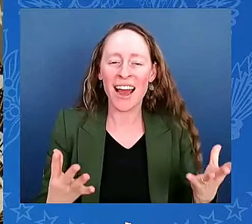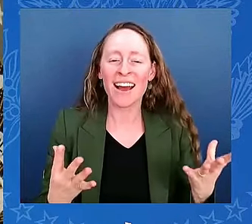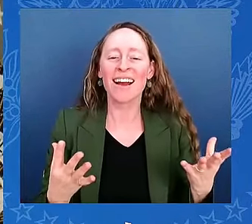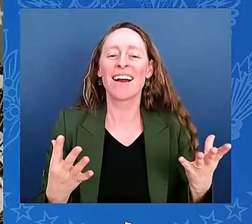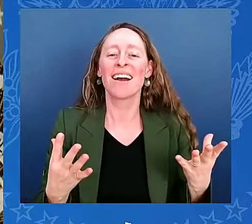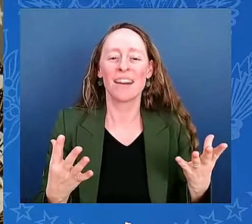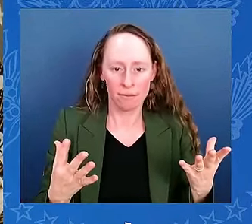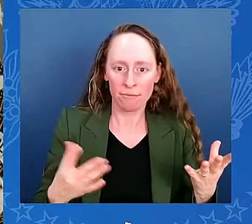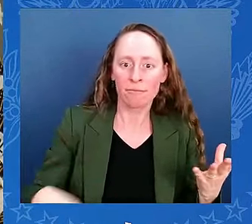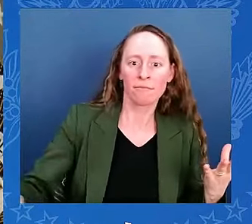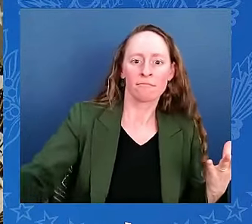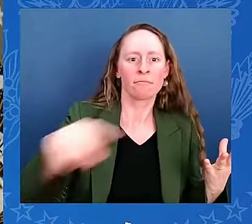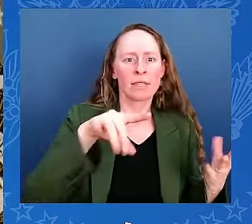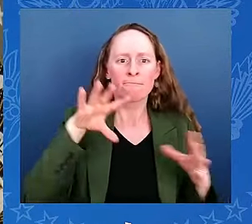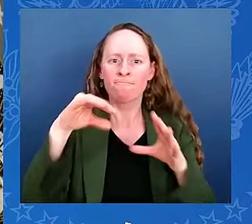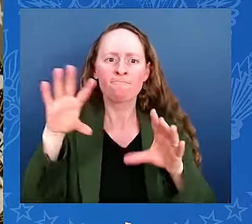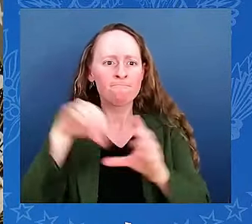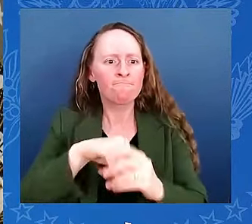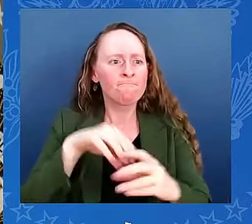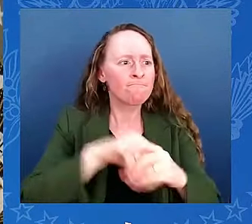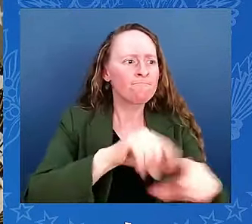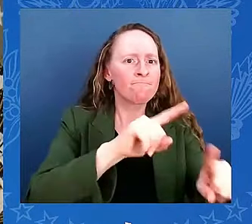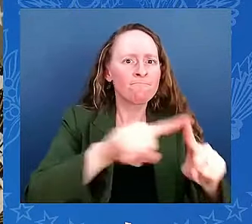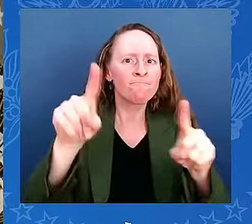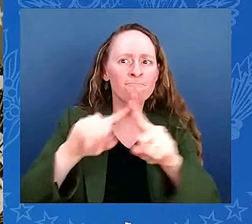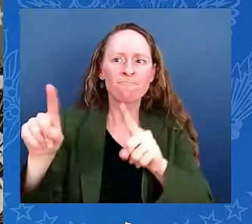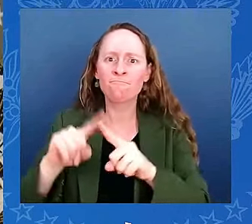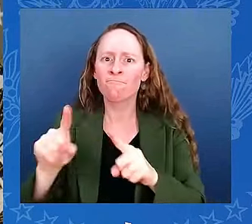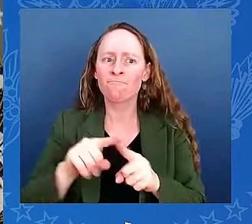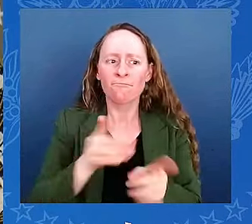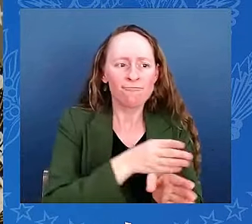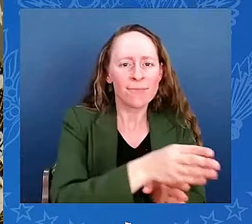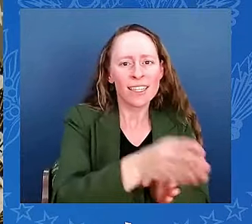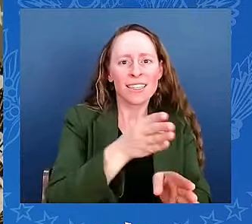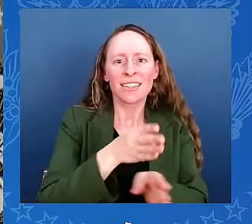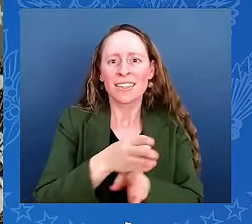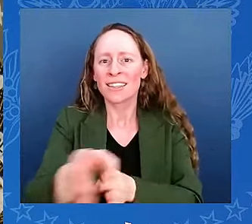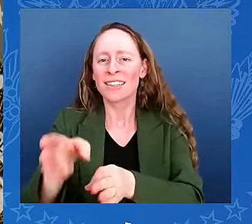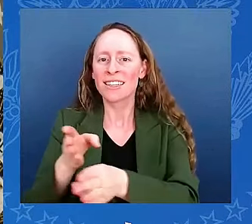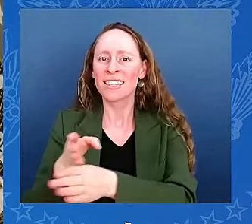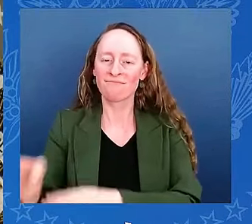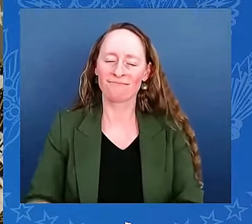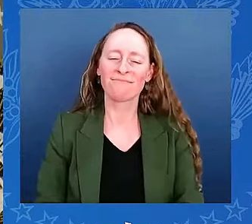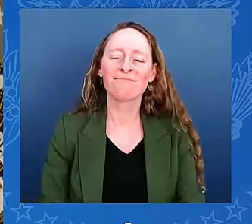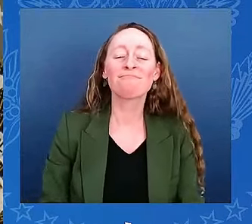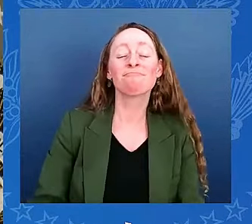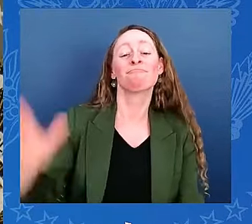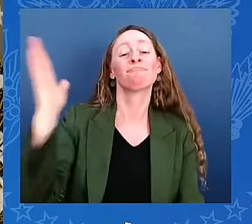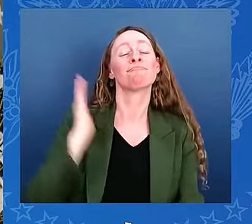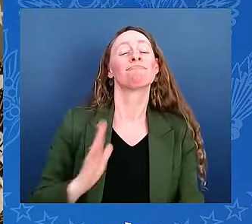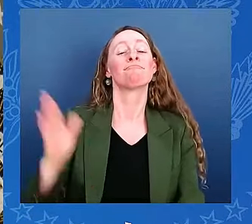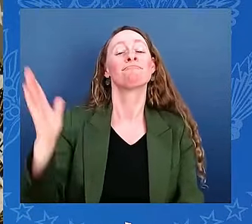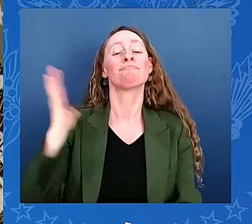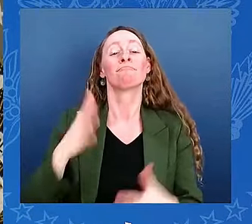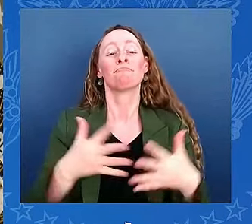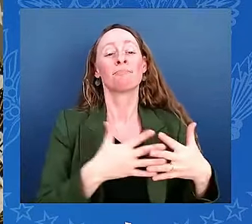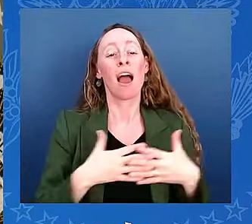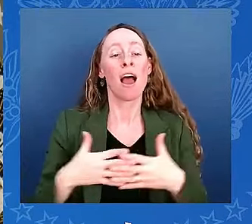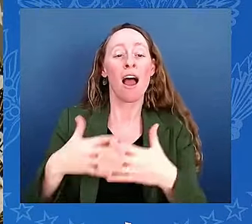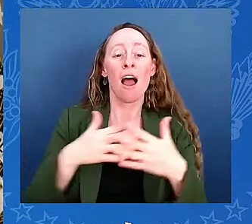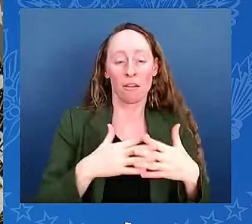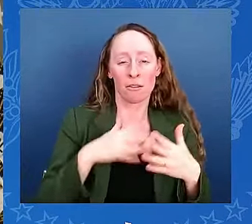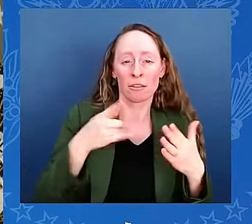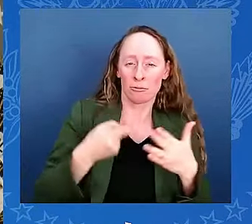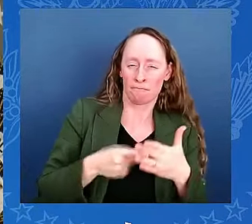think about that journey of light, early in our nation's founding, generation before Dia, in the